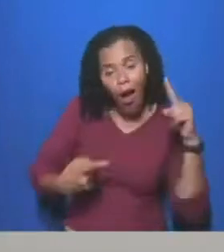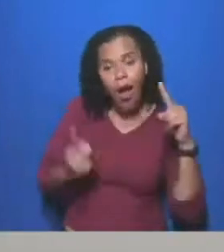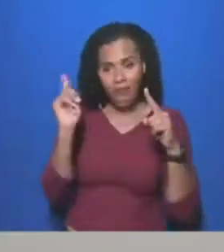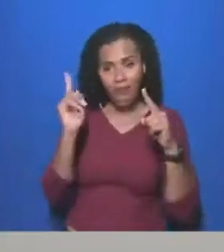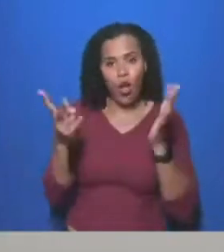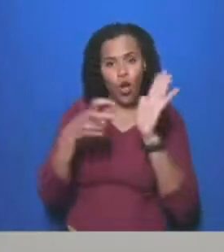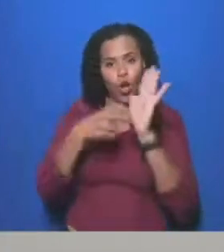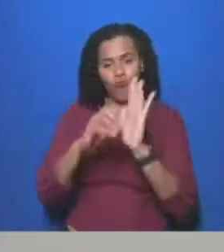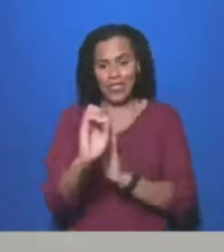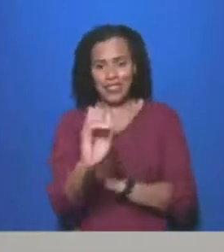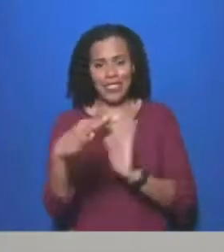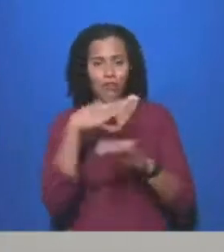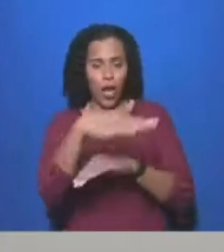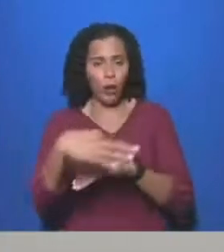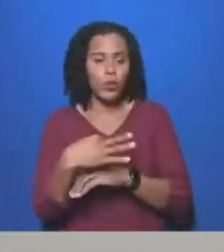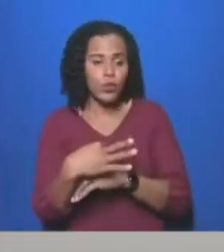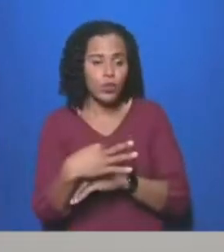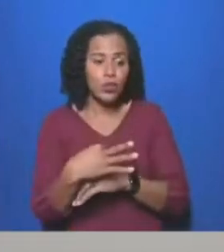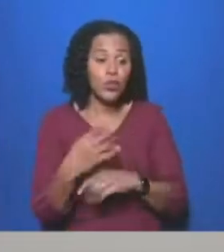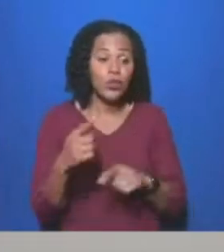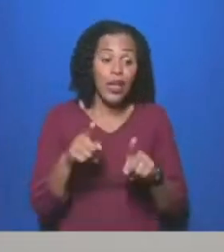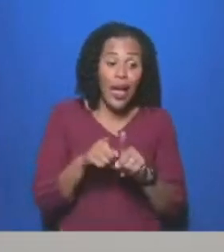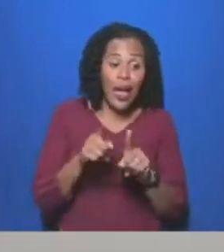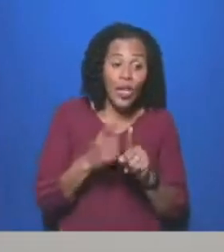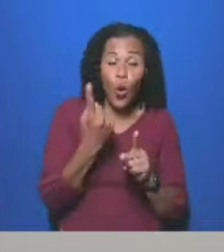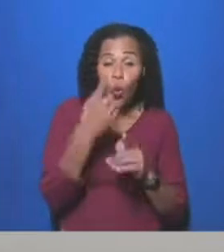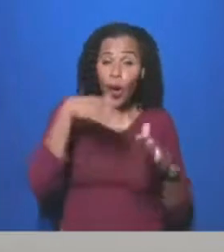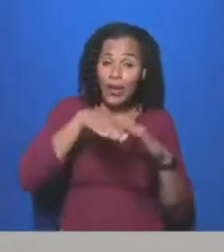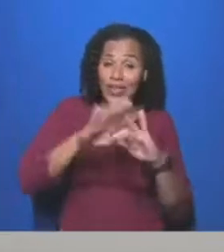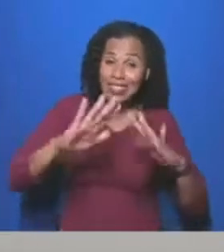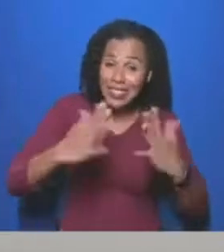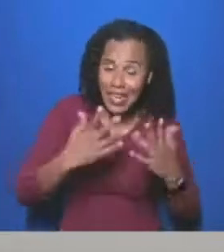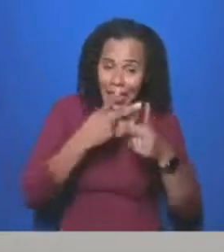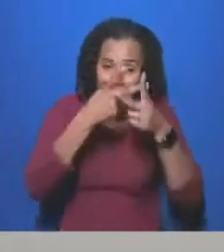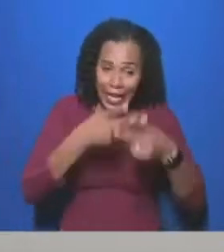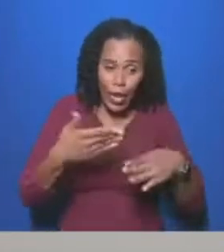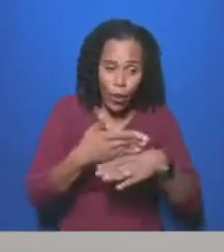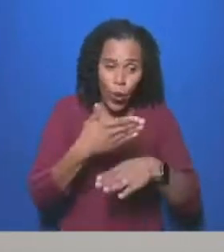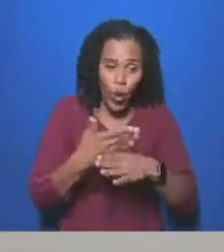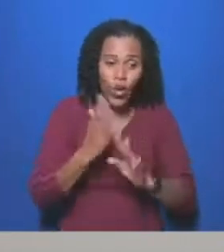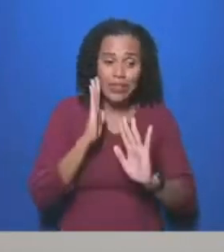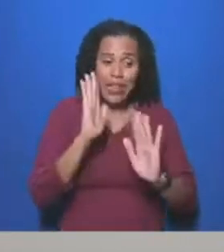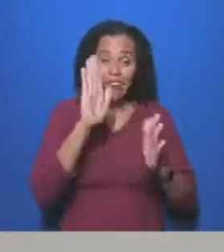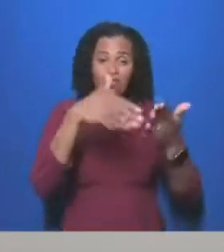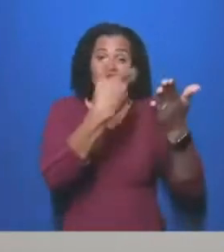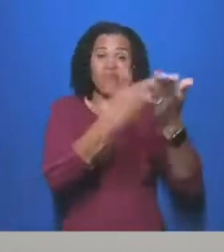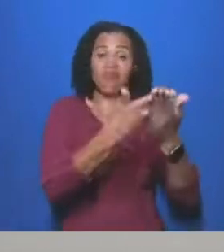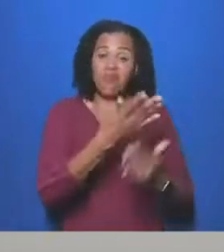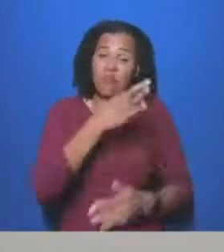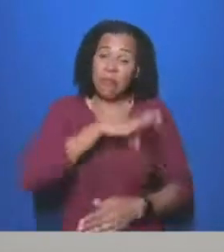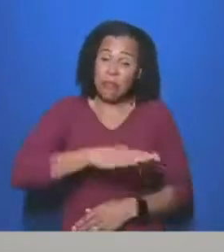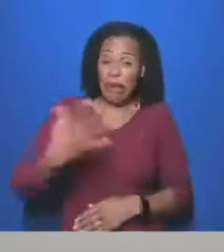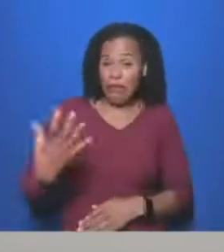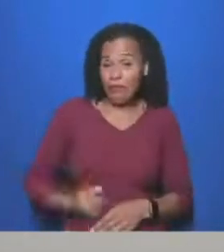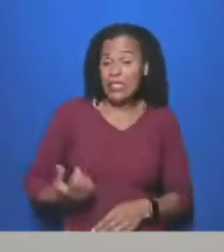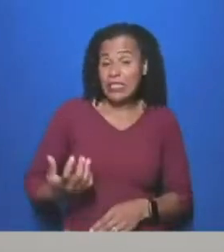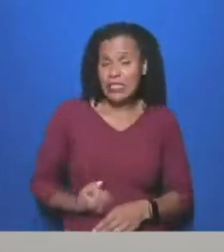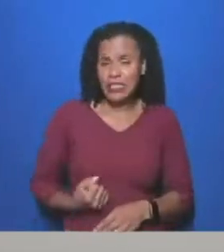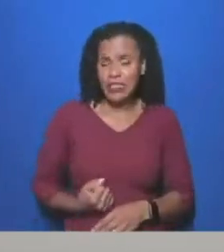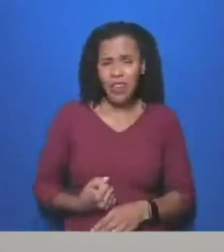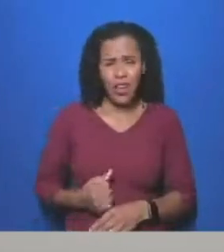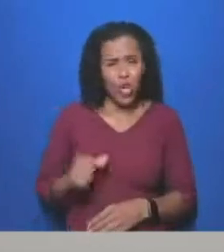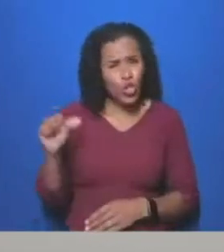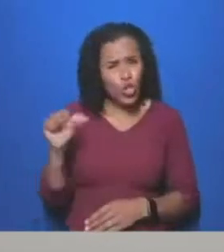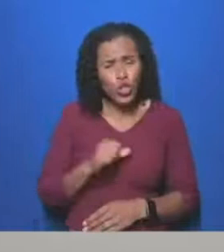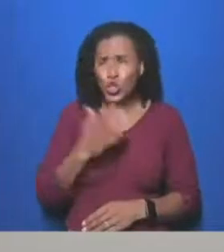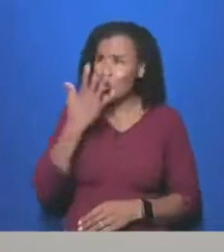of in-work benefits. It should be a source of national shame that the dedicated care workers who kept our most vulnerable alive during the